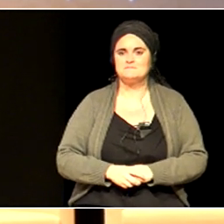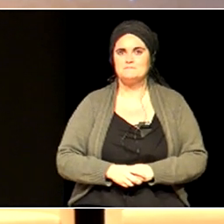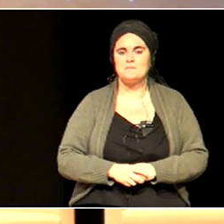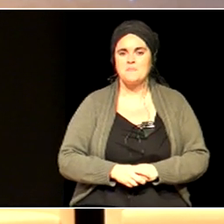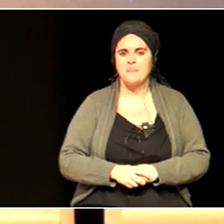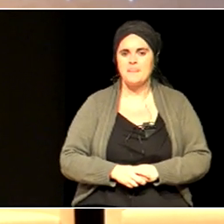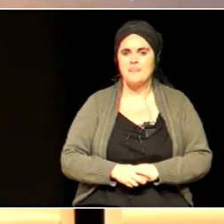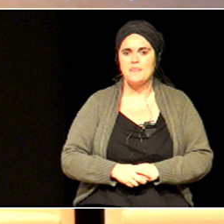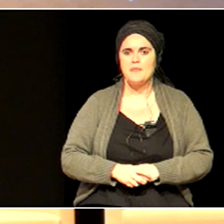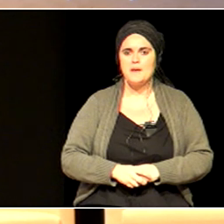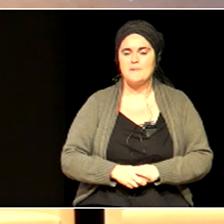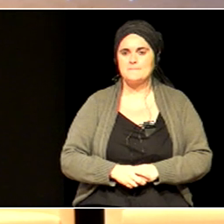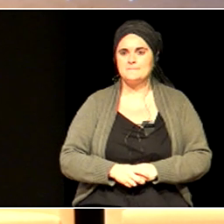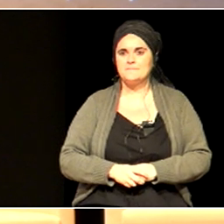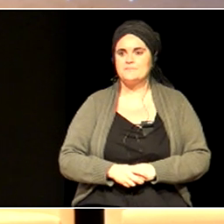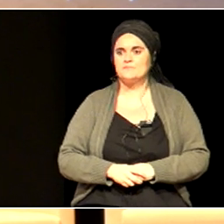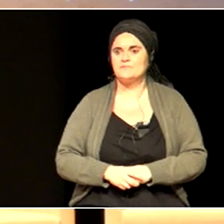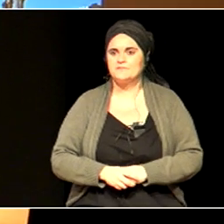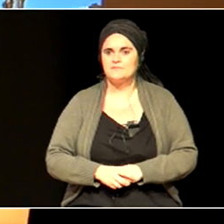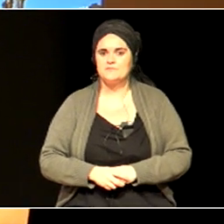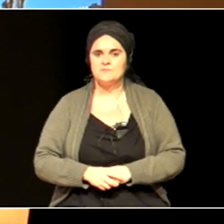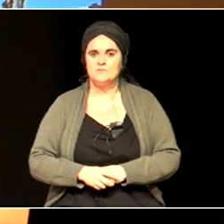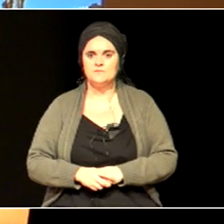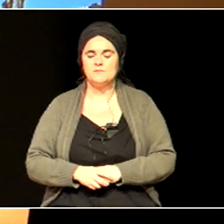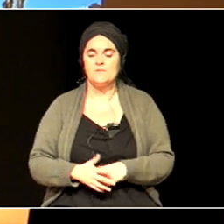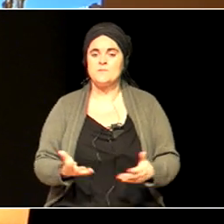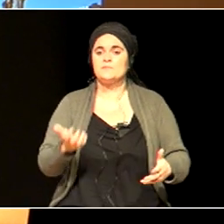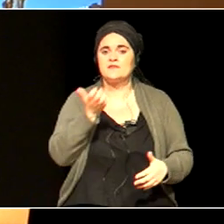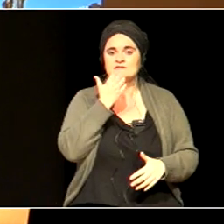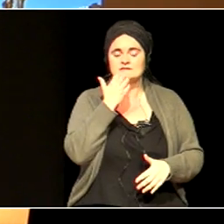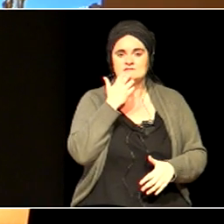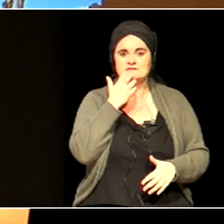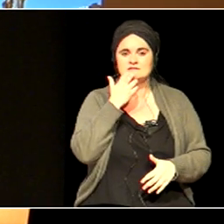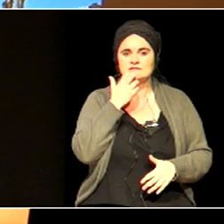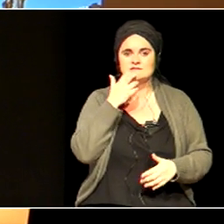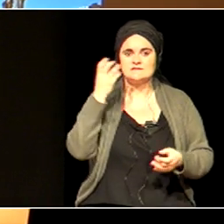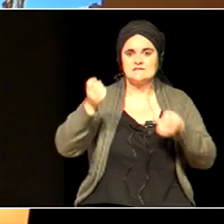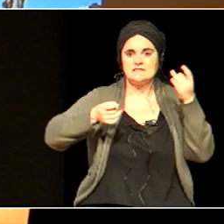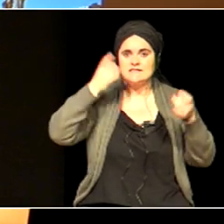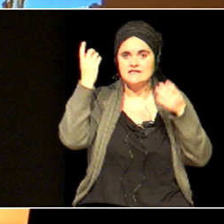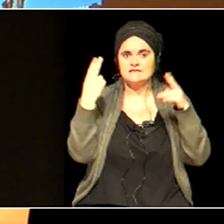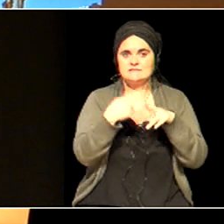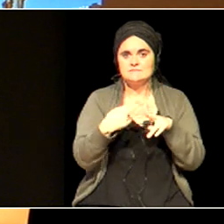into practice or into policy only come from a few people, then they're diminished.